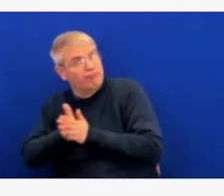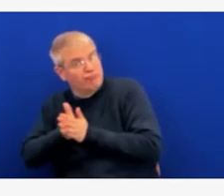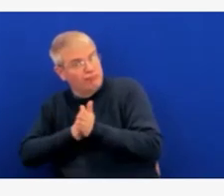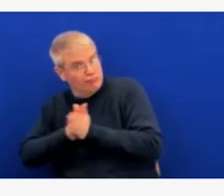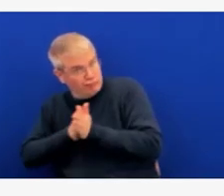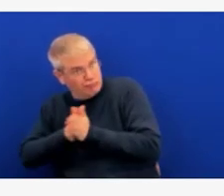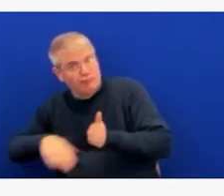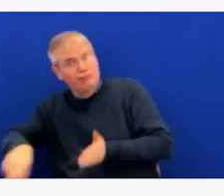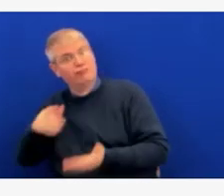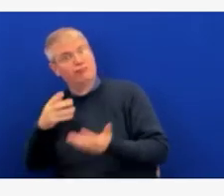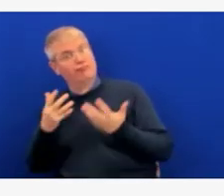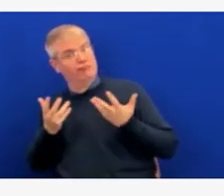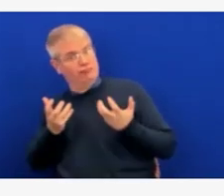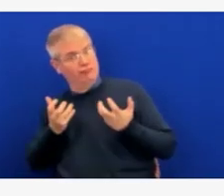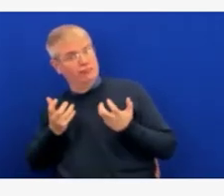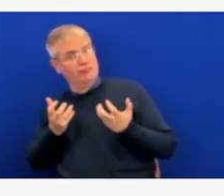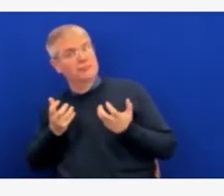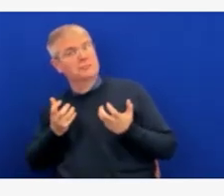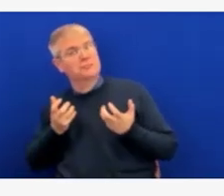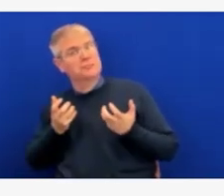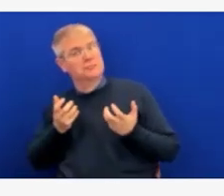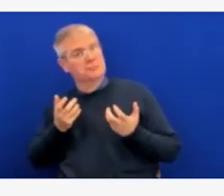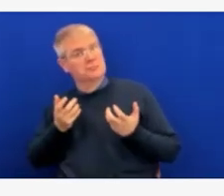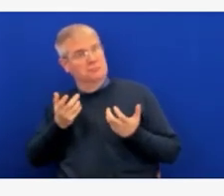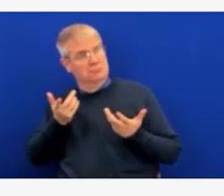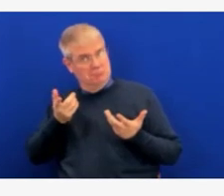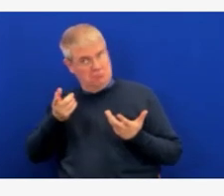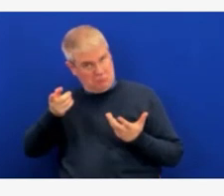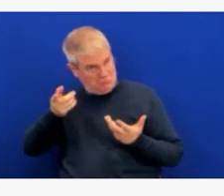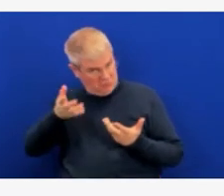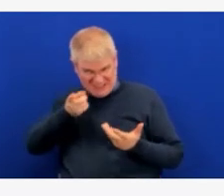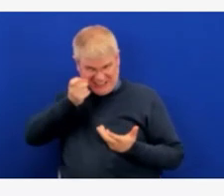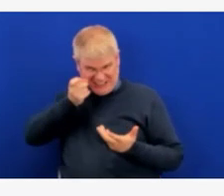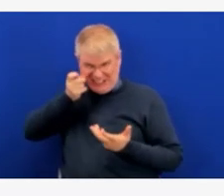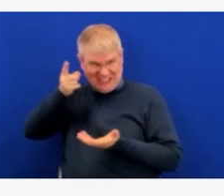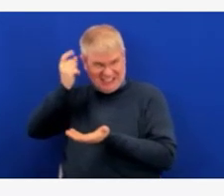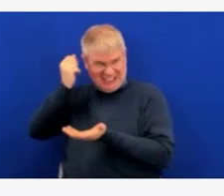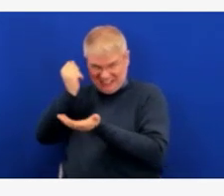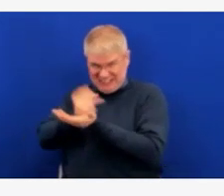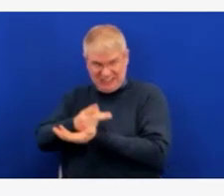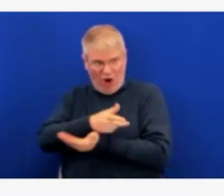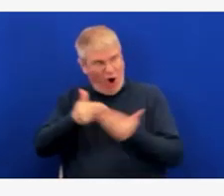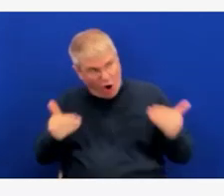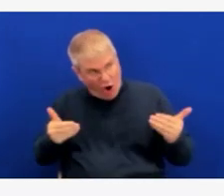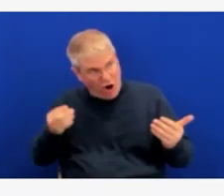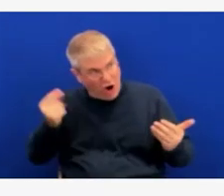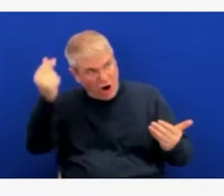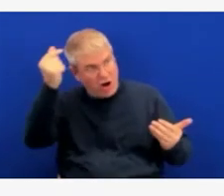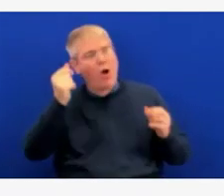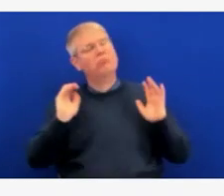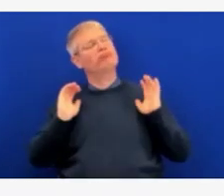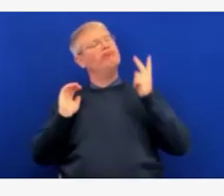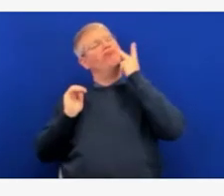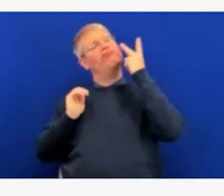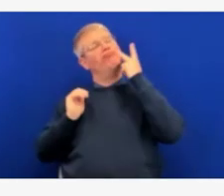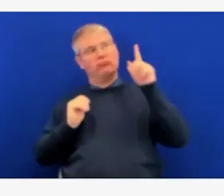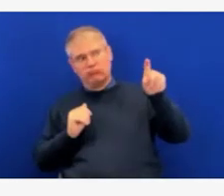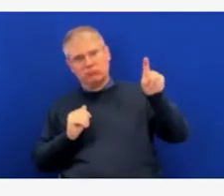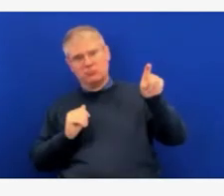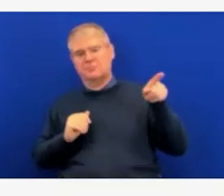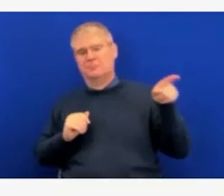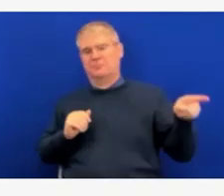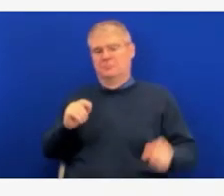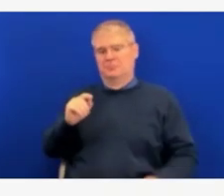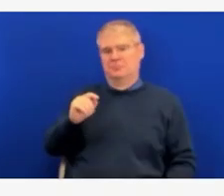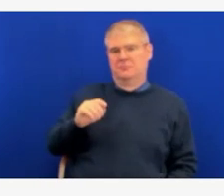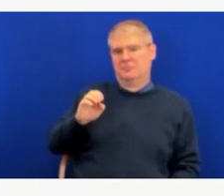-approved vaccine? Great. Thanks, Betsy. And I'm going to turn that over to Dr. Barker since she's the ears on the ground, seeing